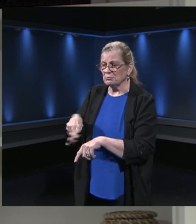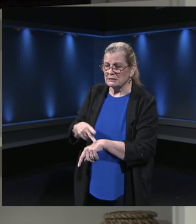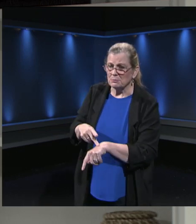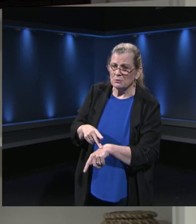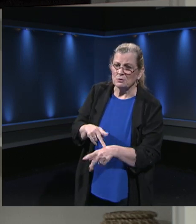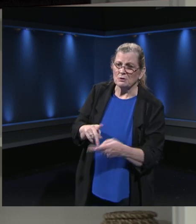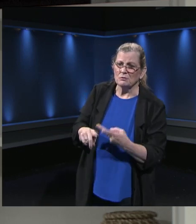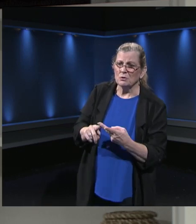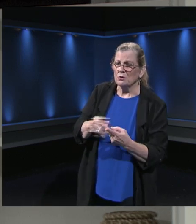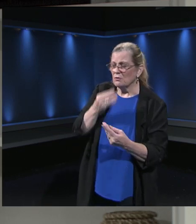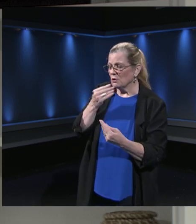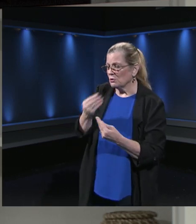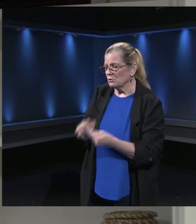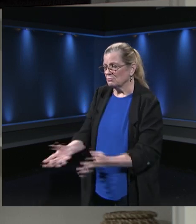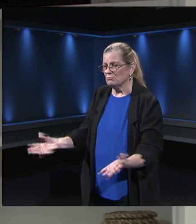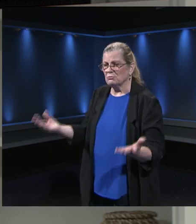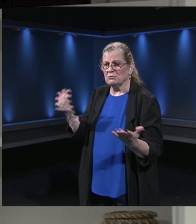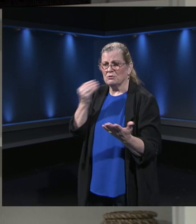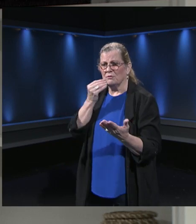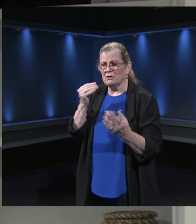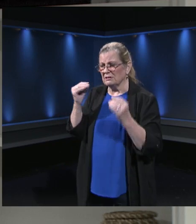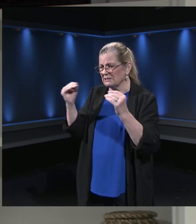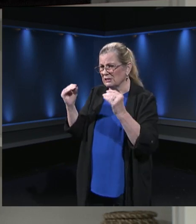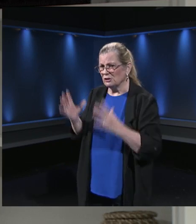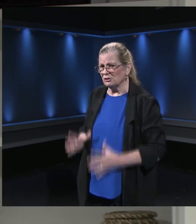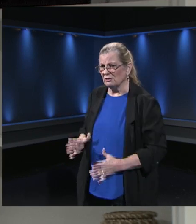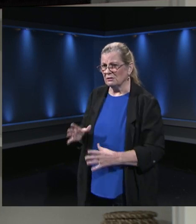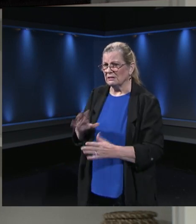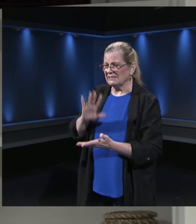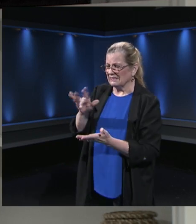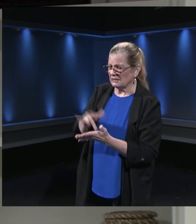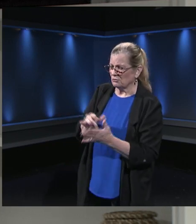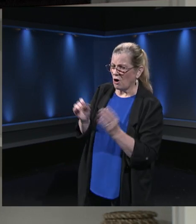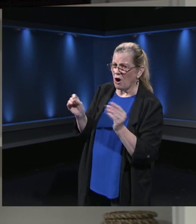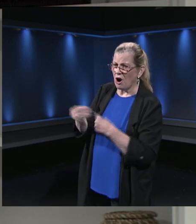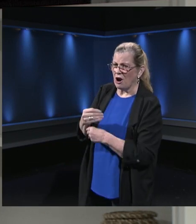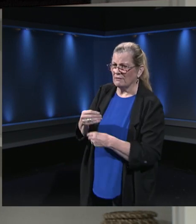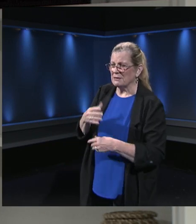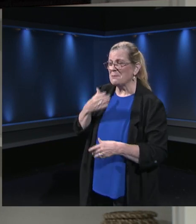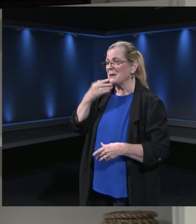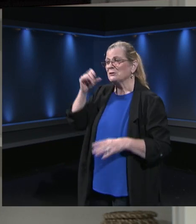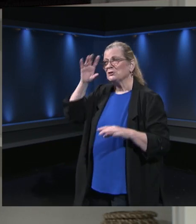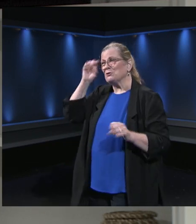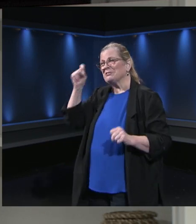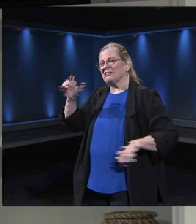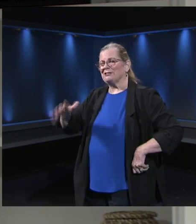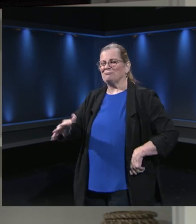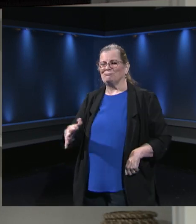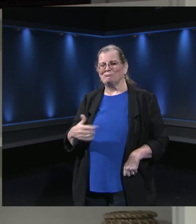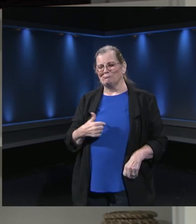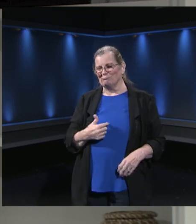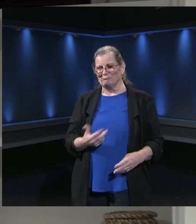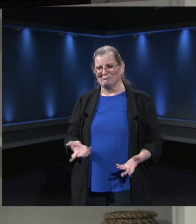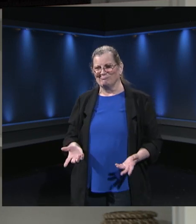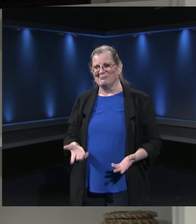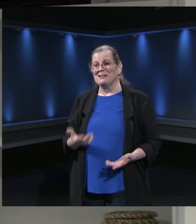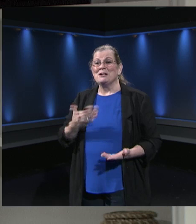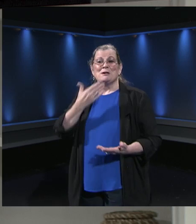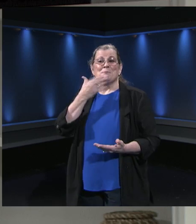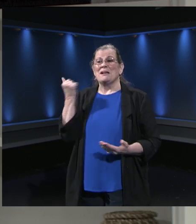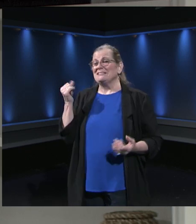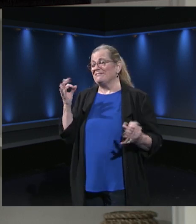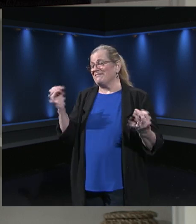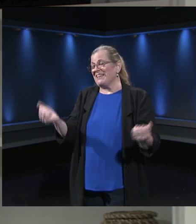central office staff. Well, maybe not the best superintendent, but the best of everybody else in the United